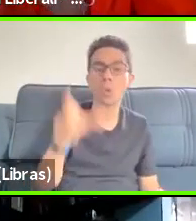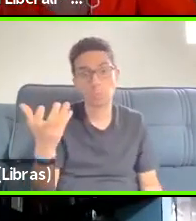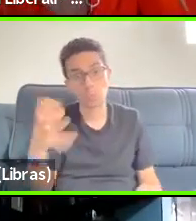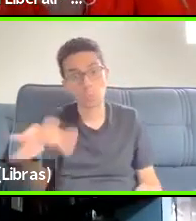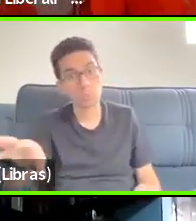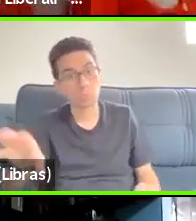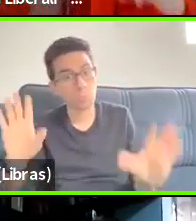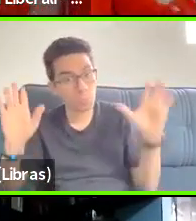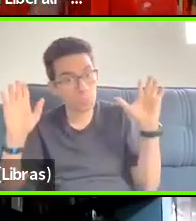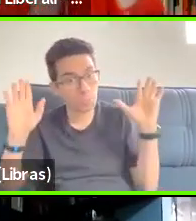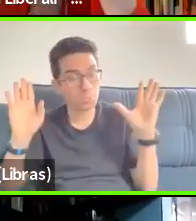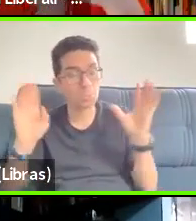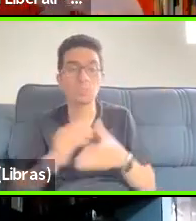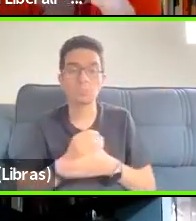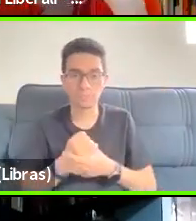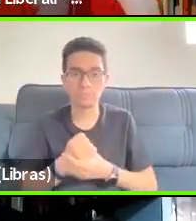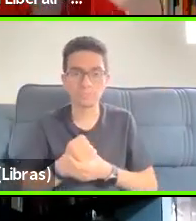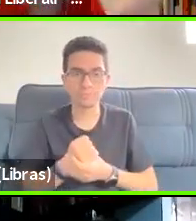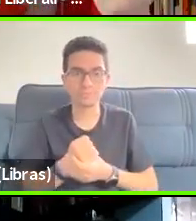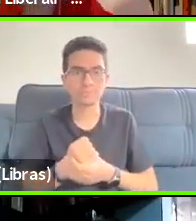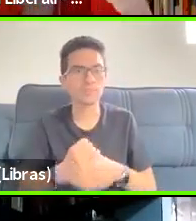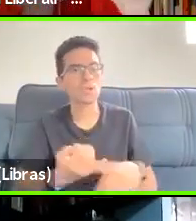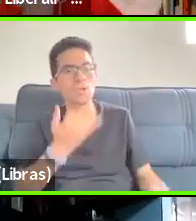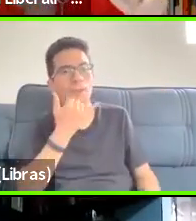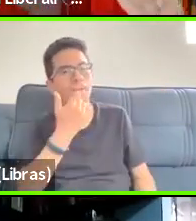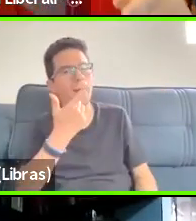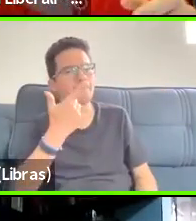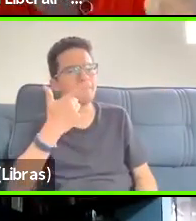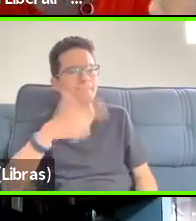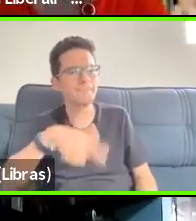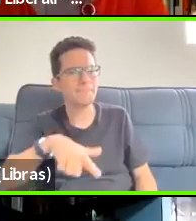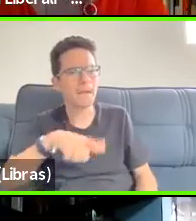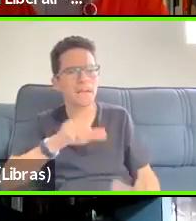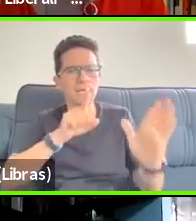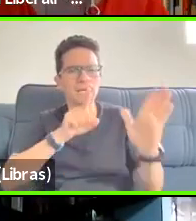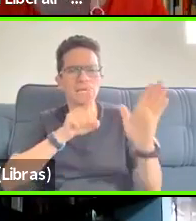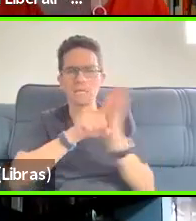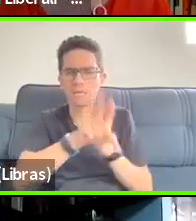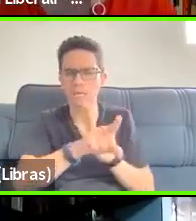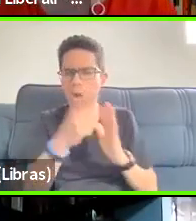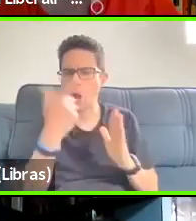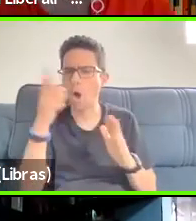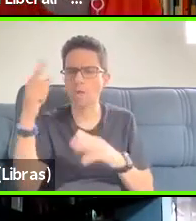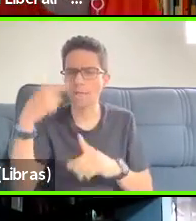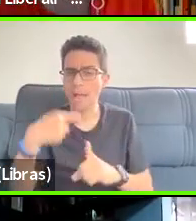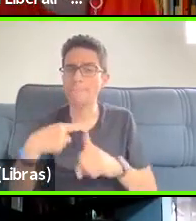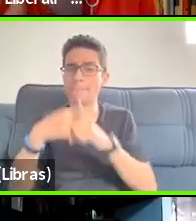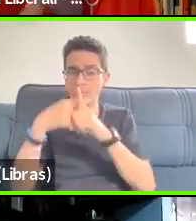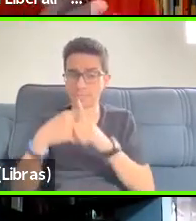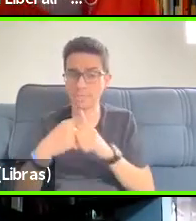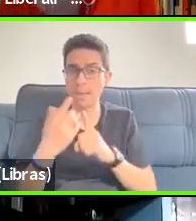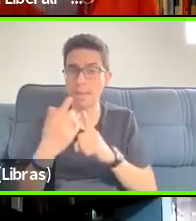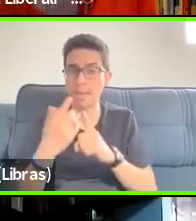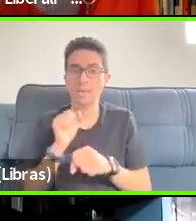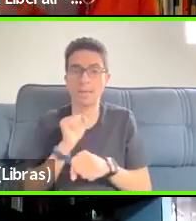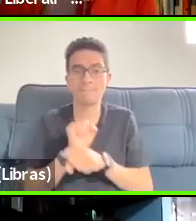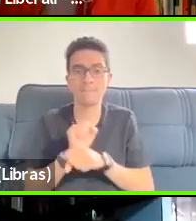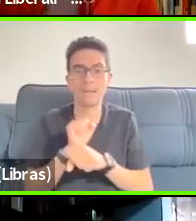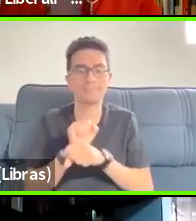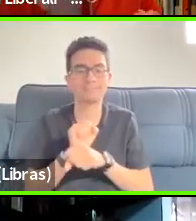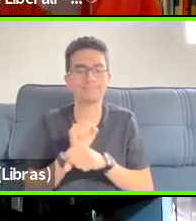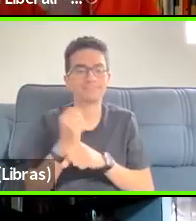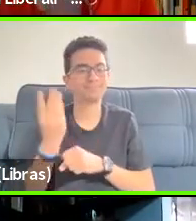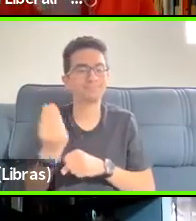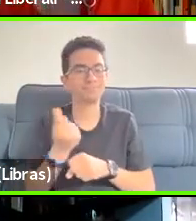question. I will ask one, but I will connect my question to the explanation of what engaged multiliteracies are. So,